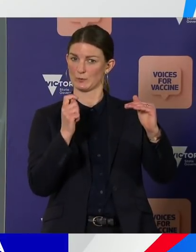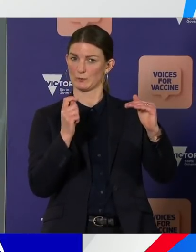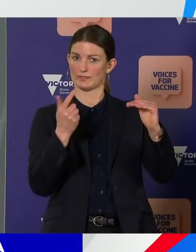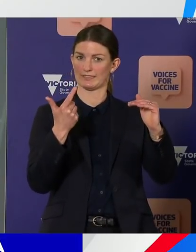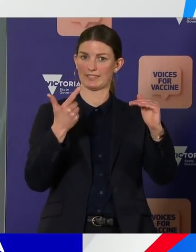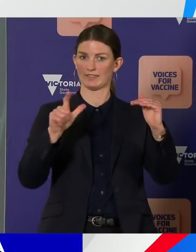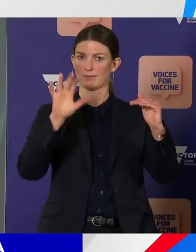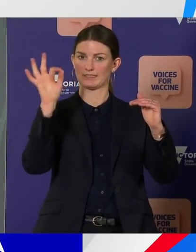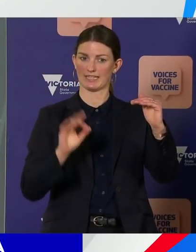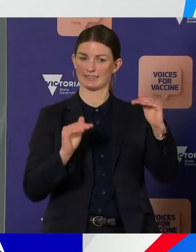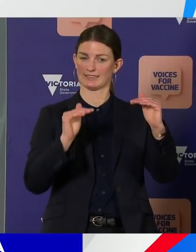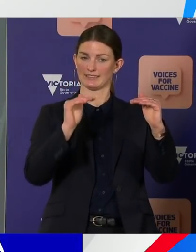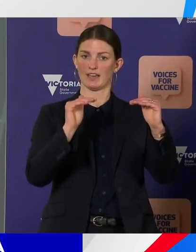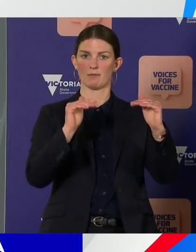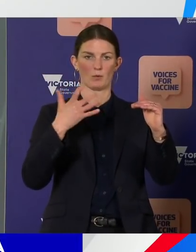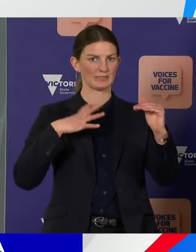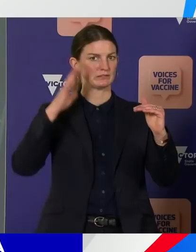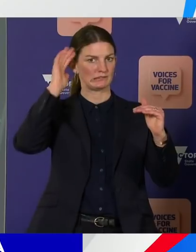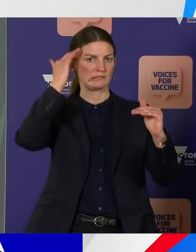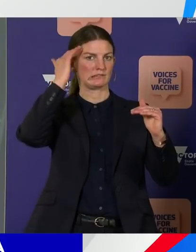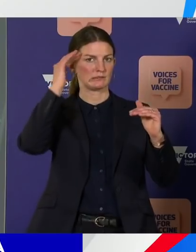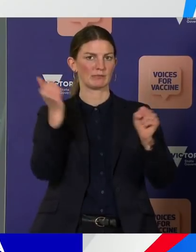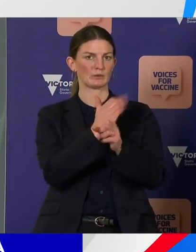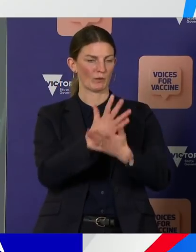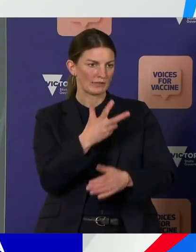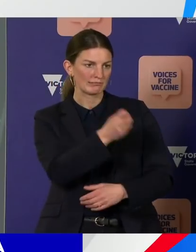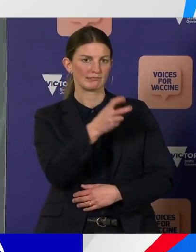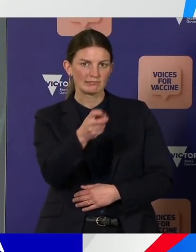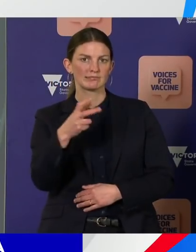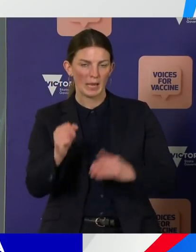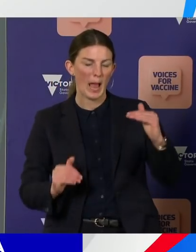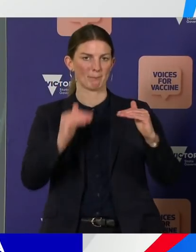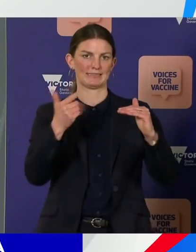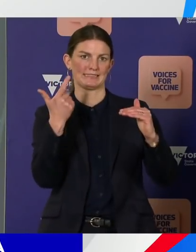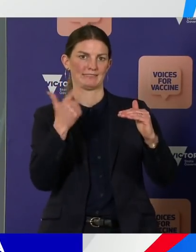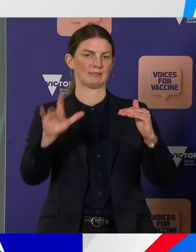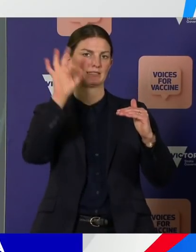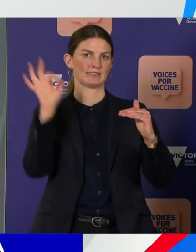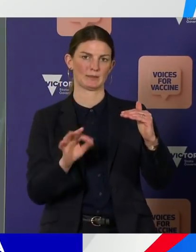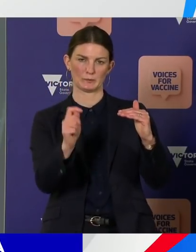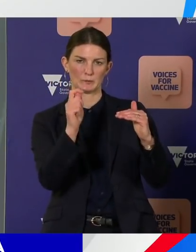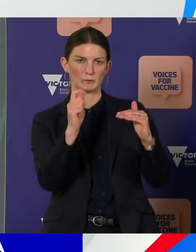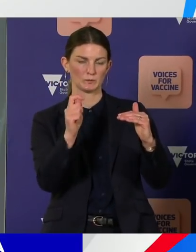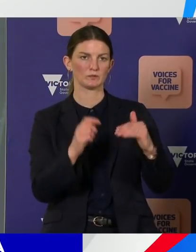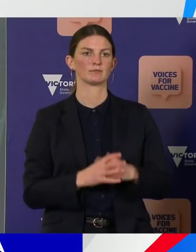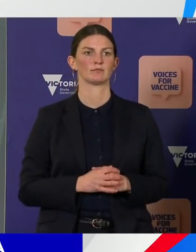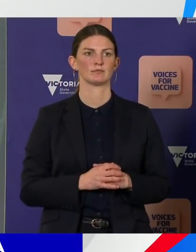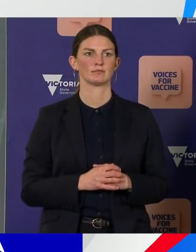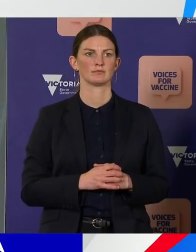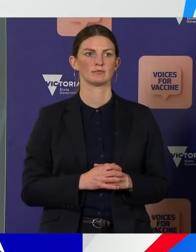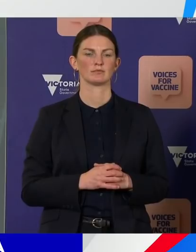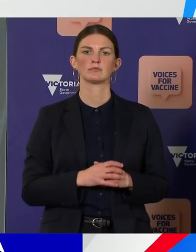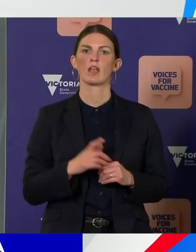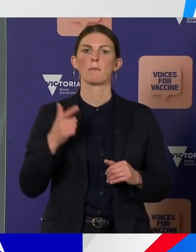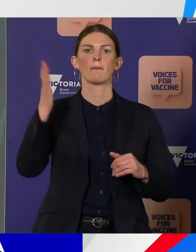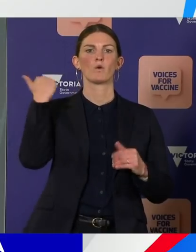to keep the work going to get us there as soon as possible. And we are, of course, well on the way to our million target